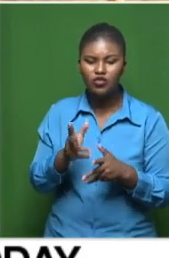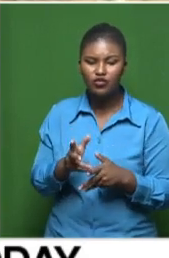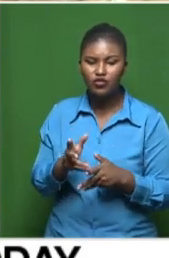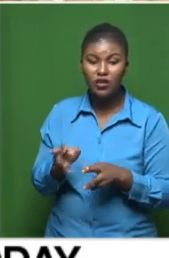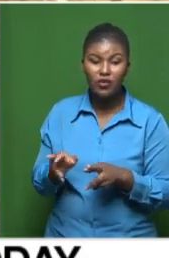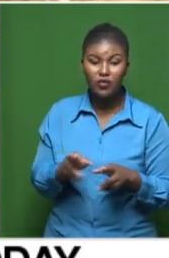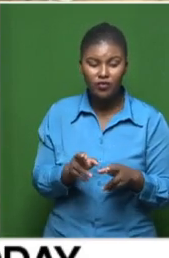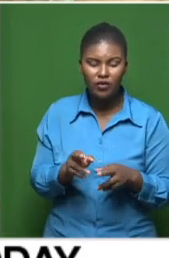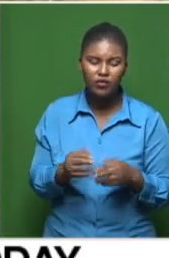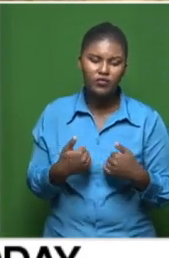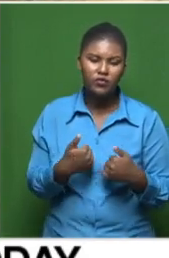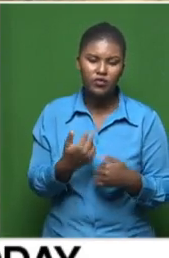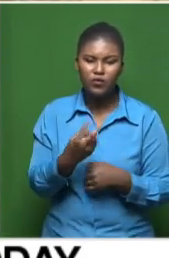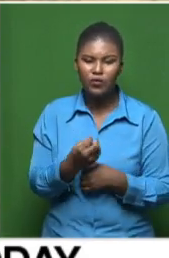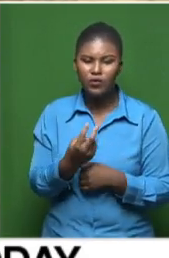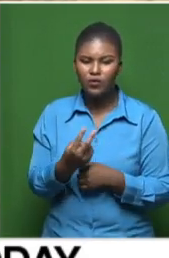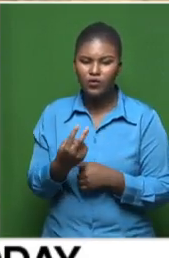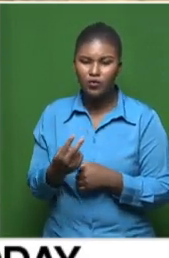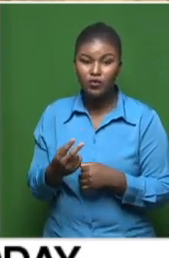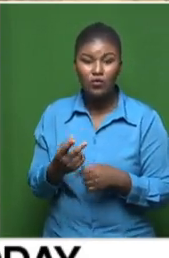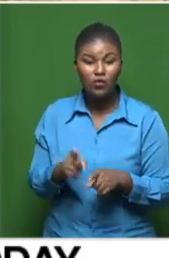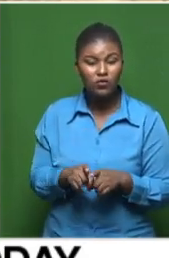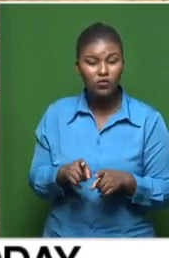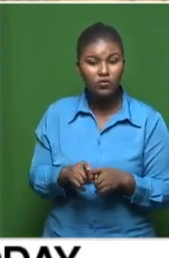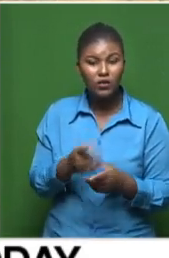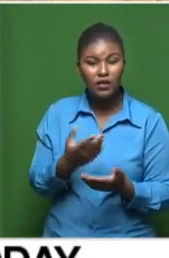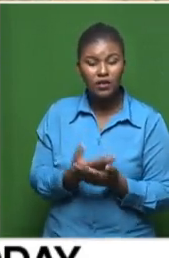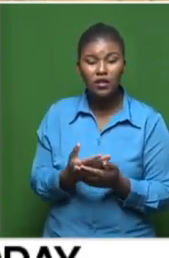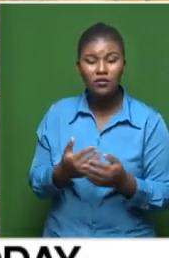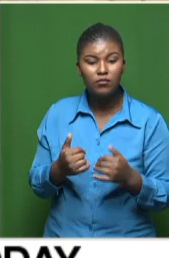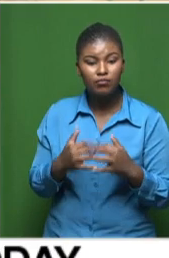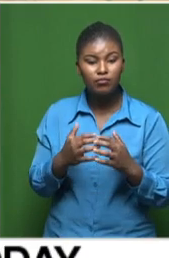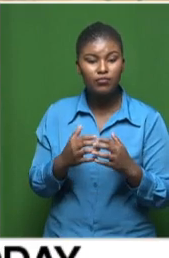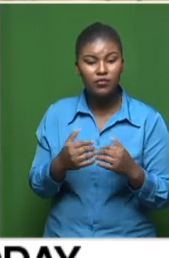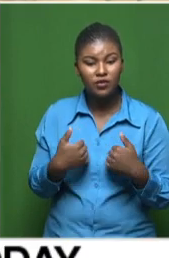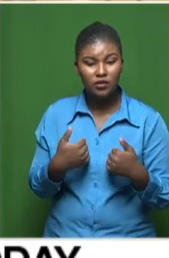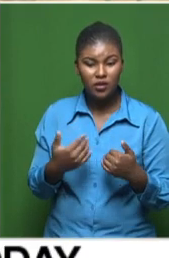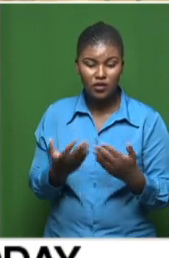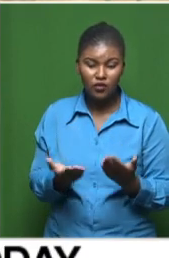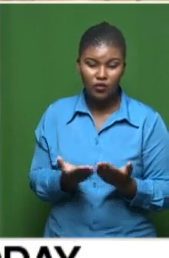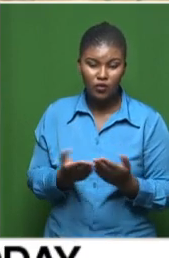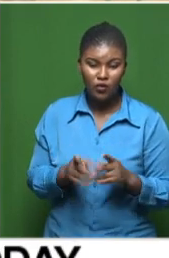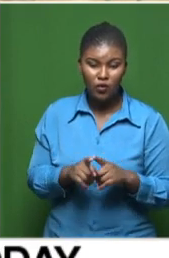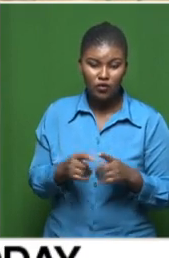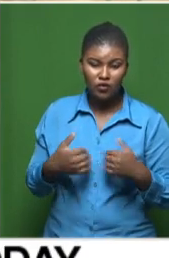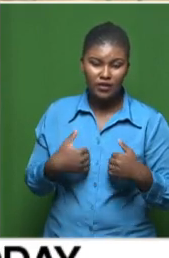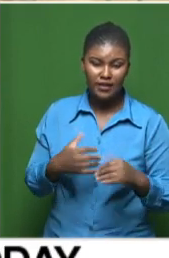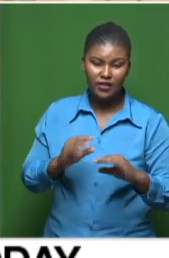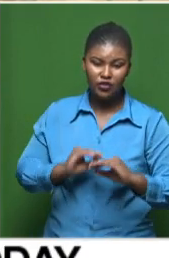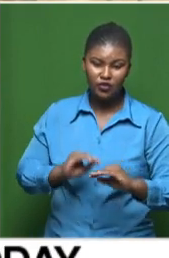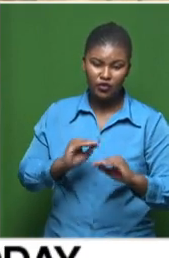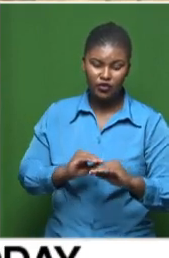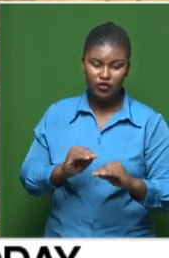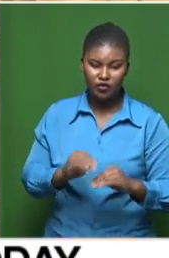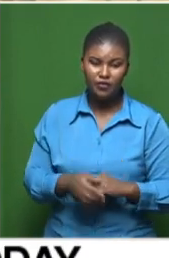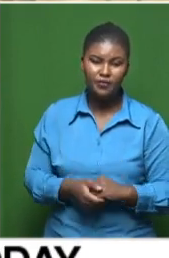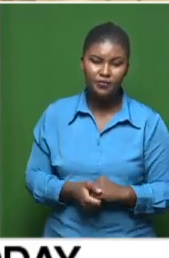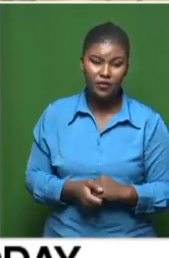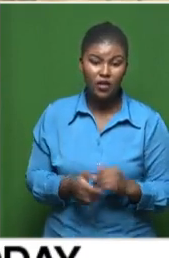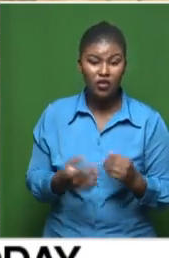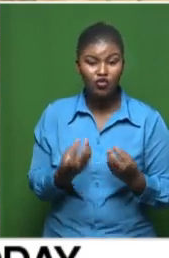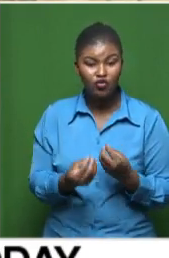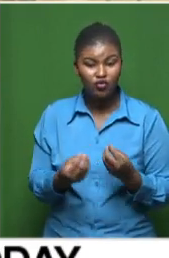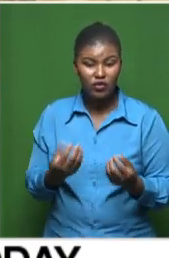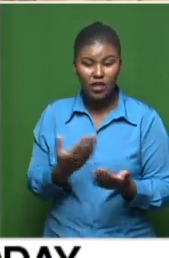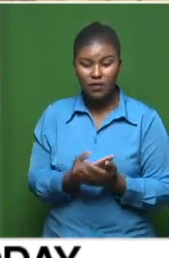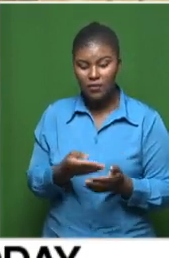settled in, you know, have they managed to resume with schooling and begin teaching, considering that children will